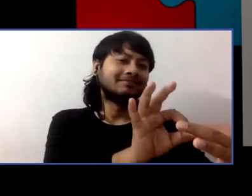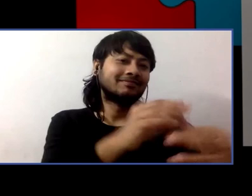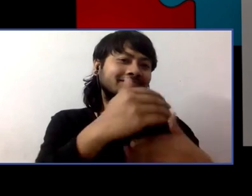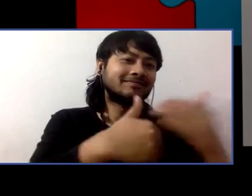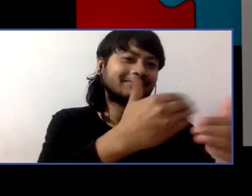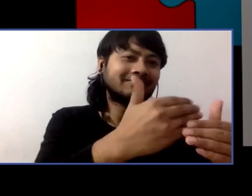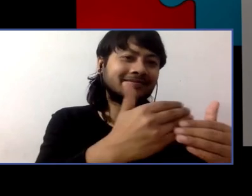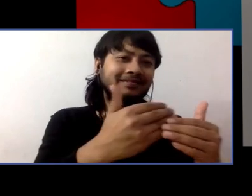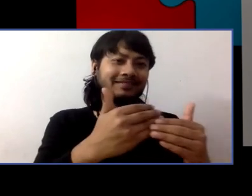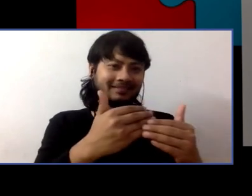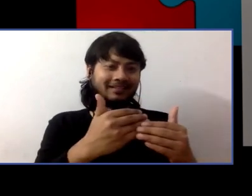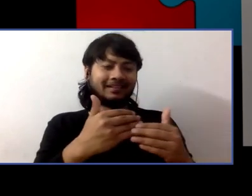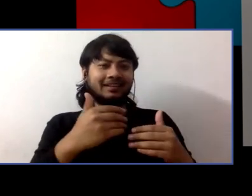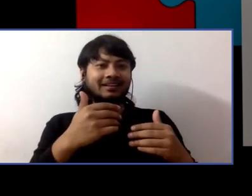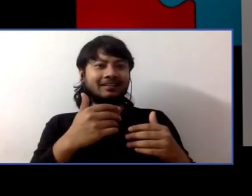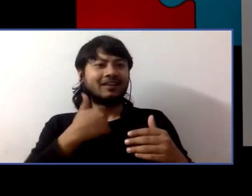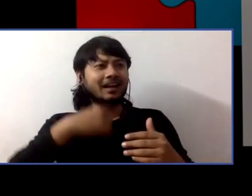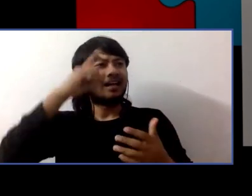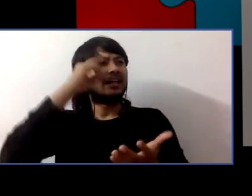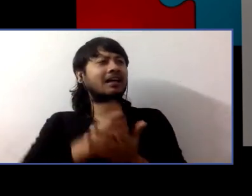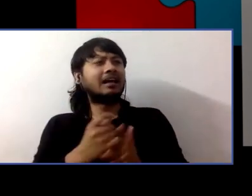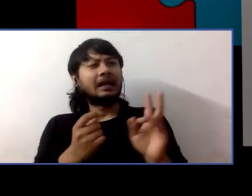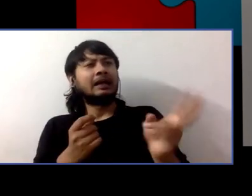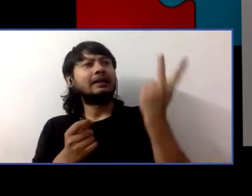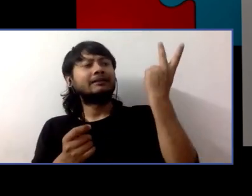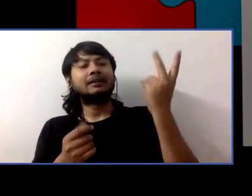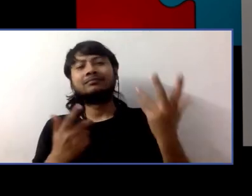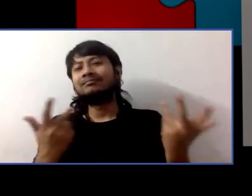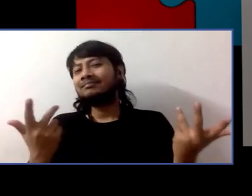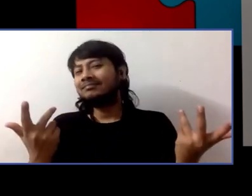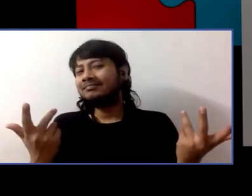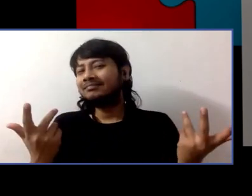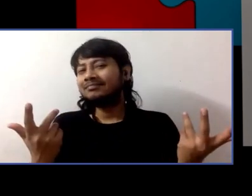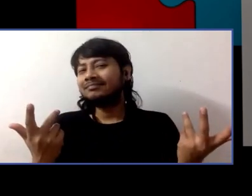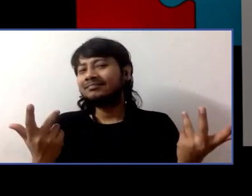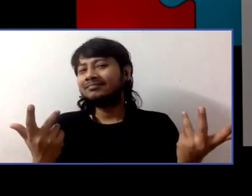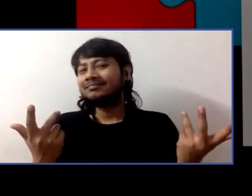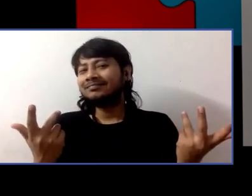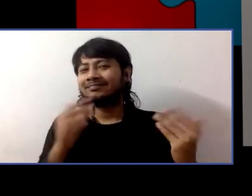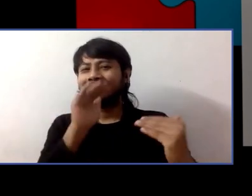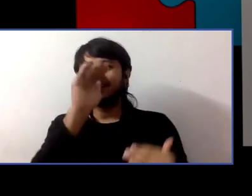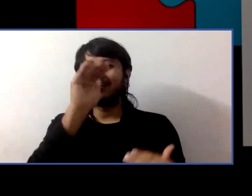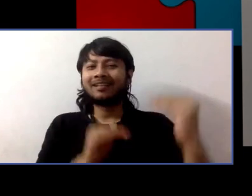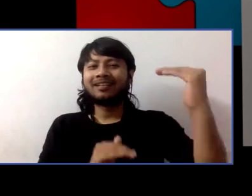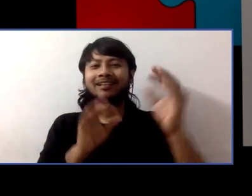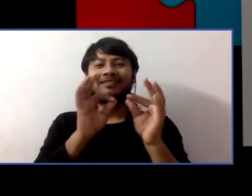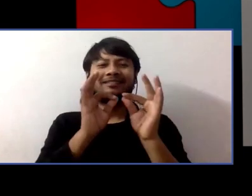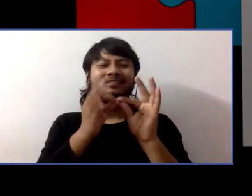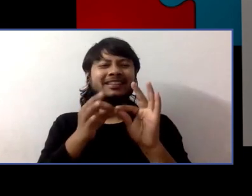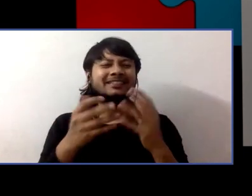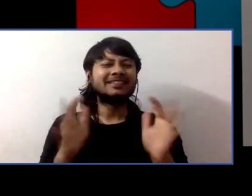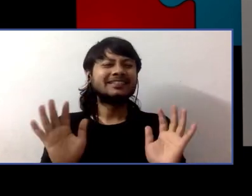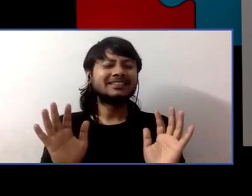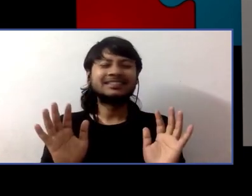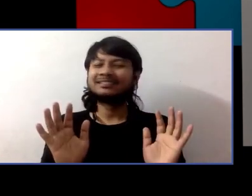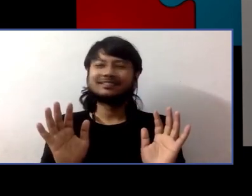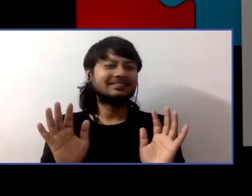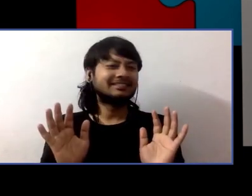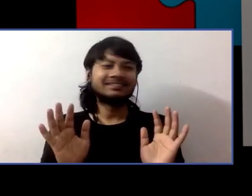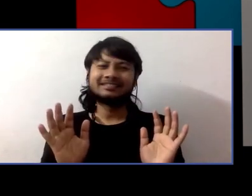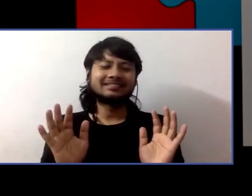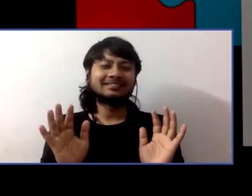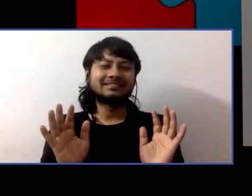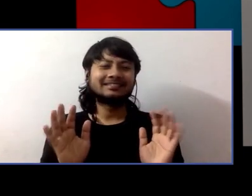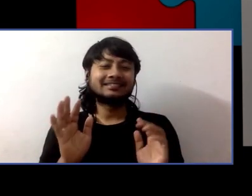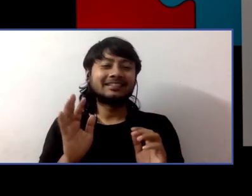forward and you're going to be interacting in a way and connecting with the community in the most important way.